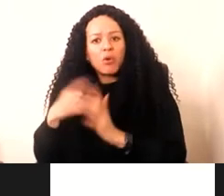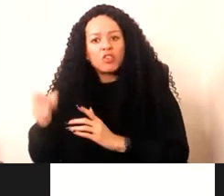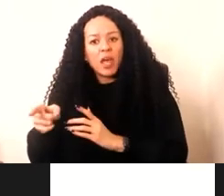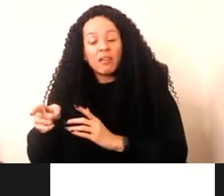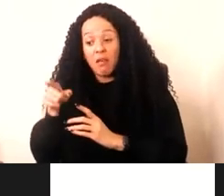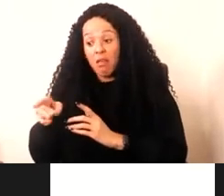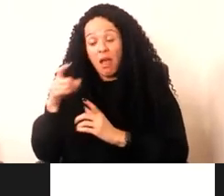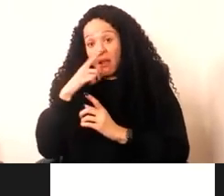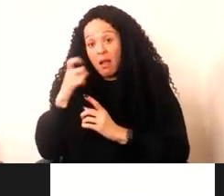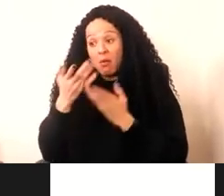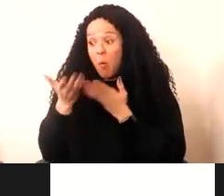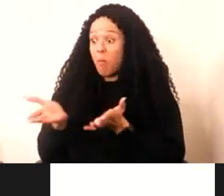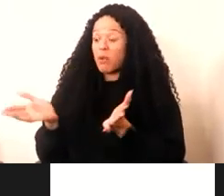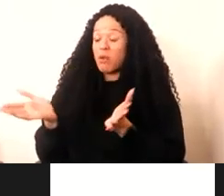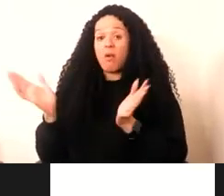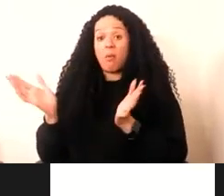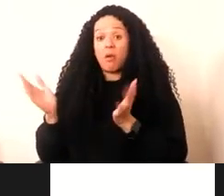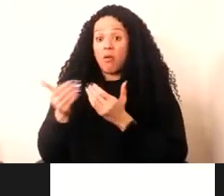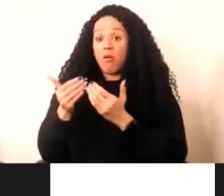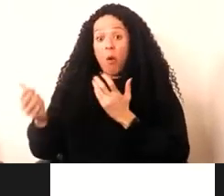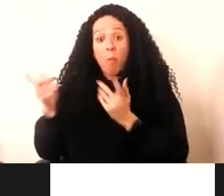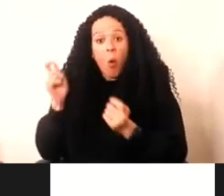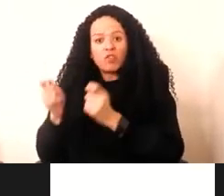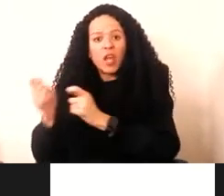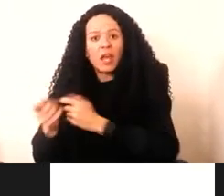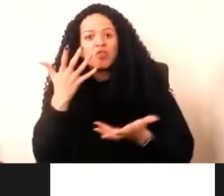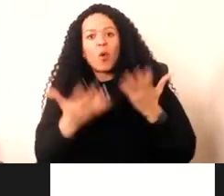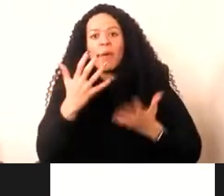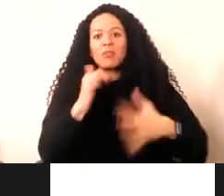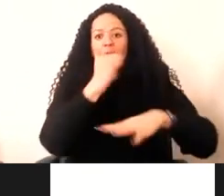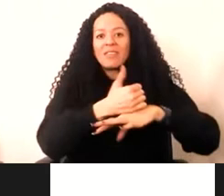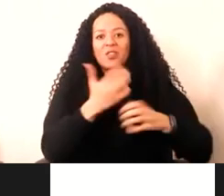up for more substantial changes sometimes.